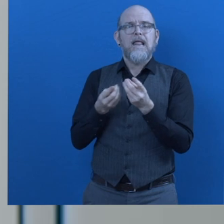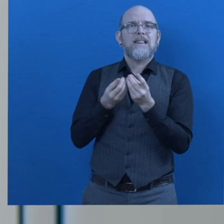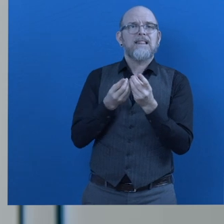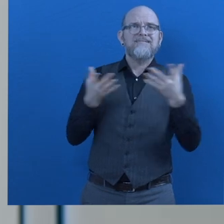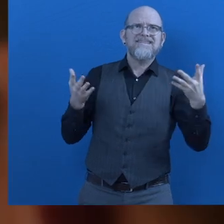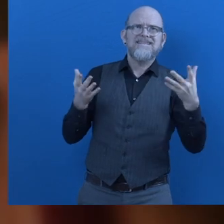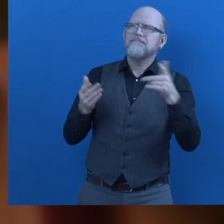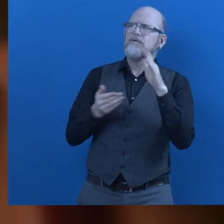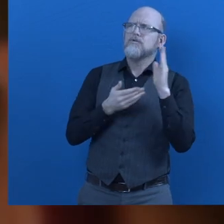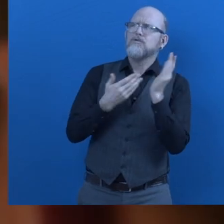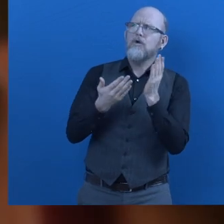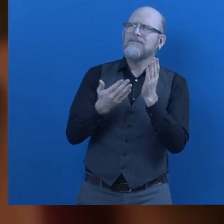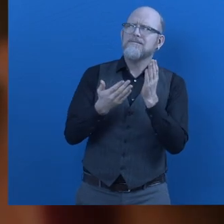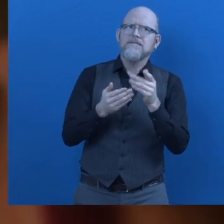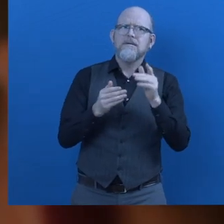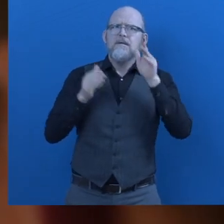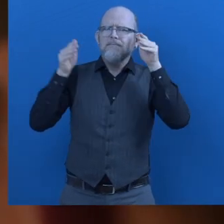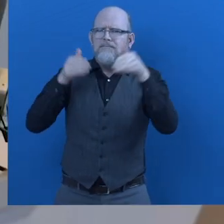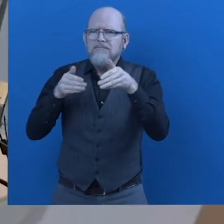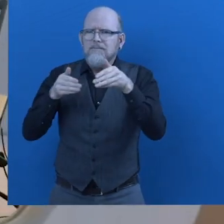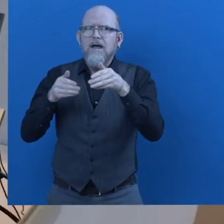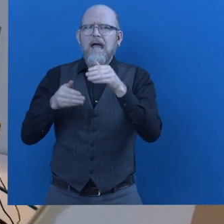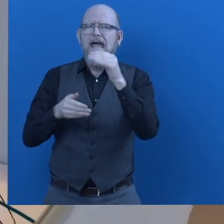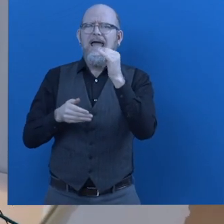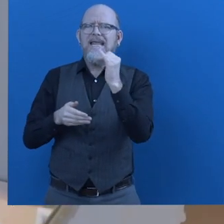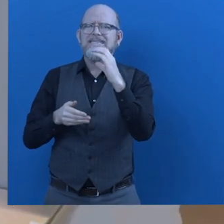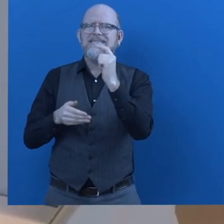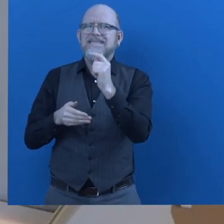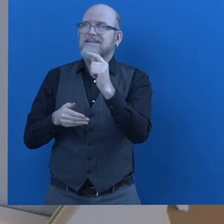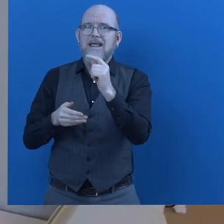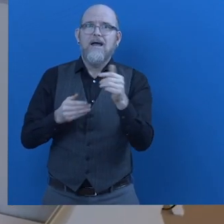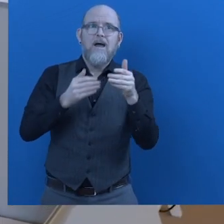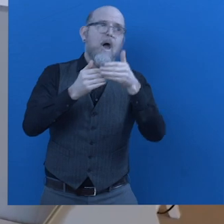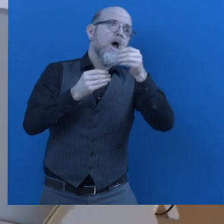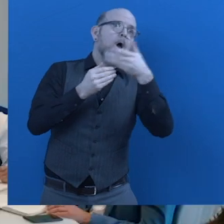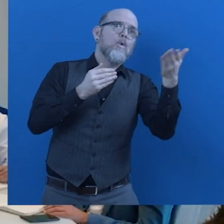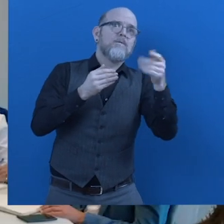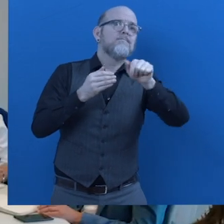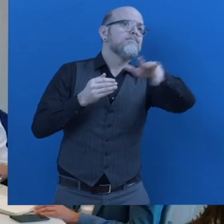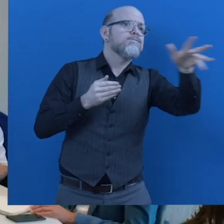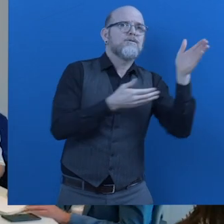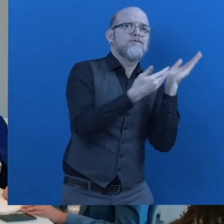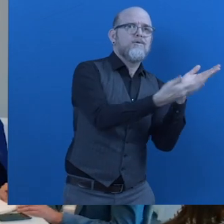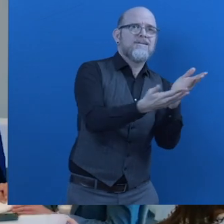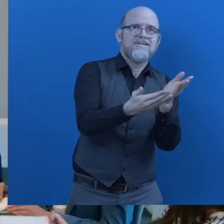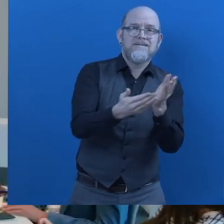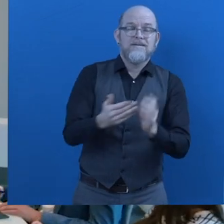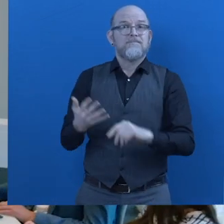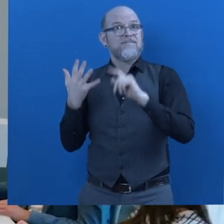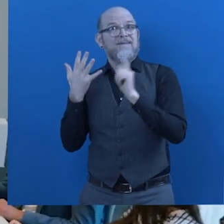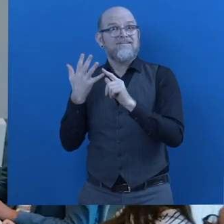in services even outside ICT. And last but not least,